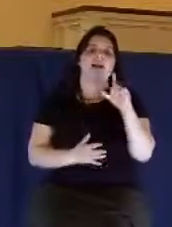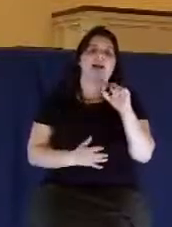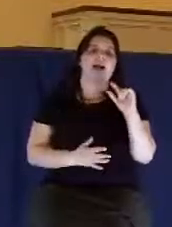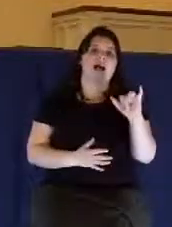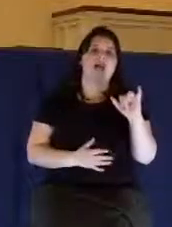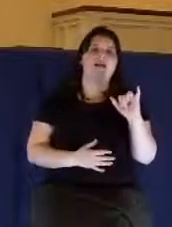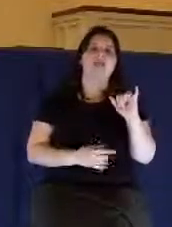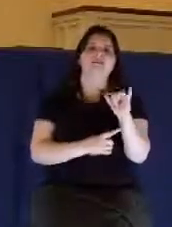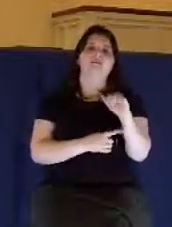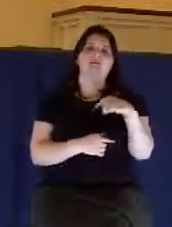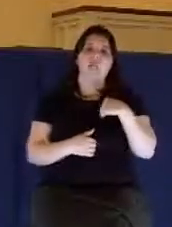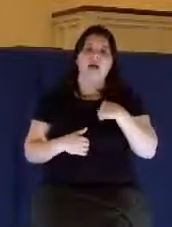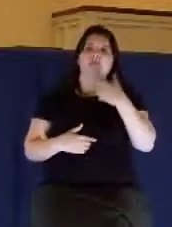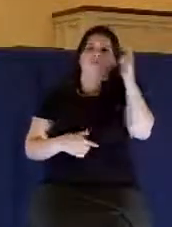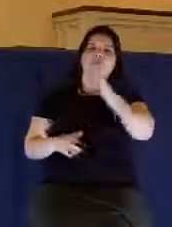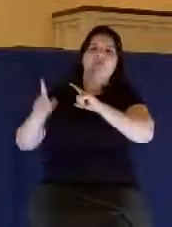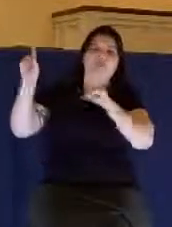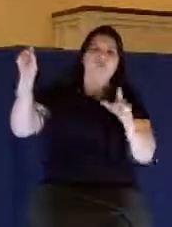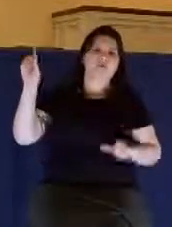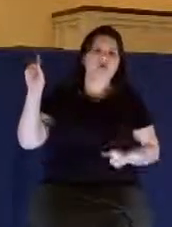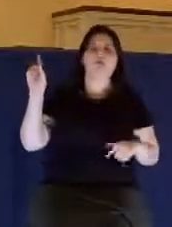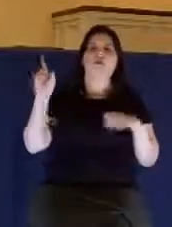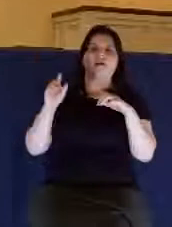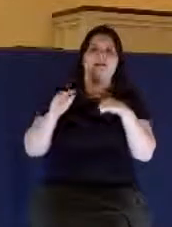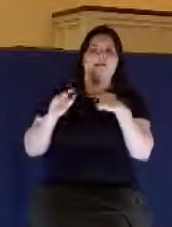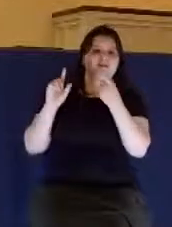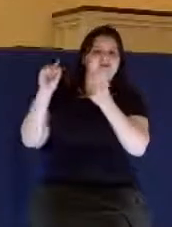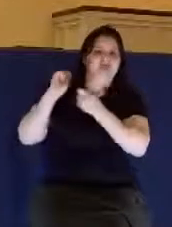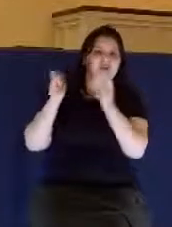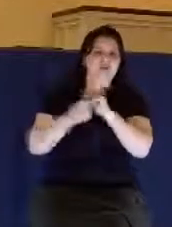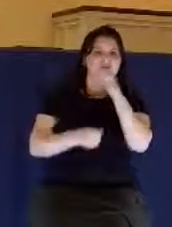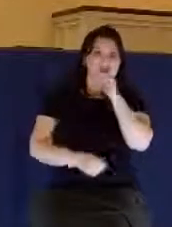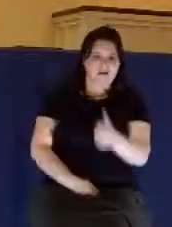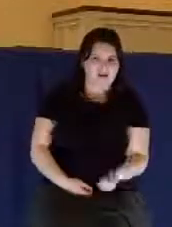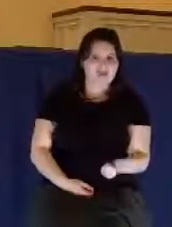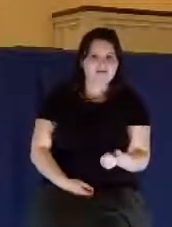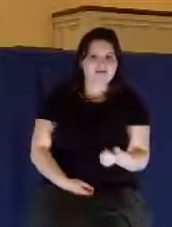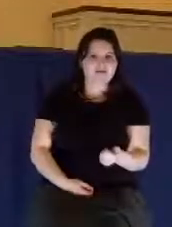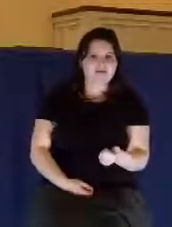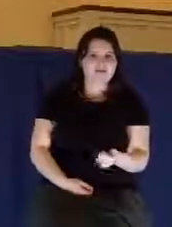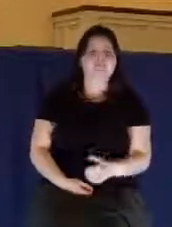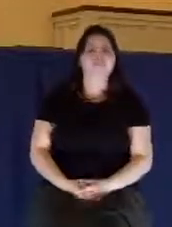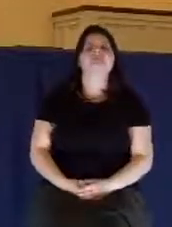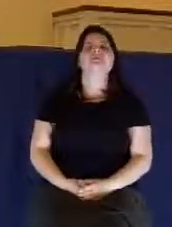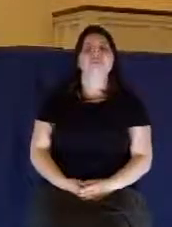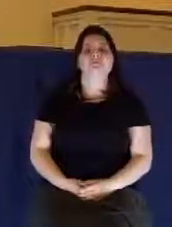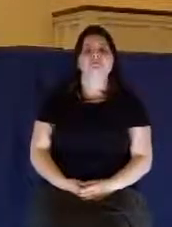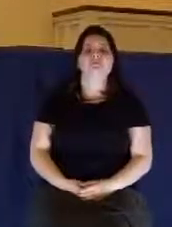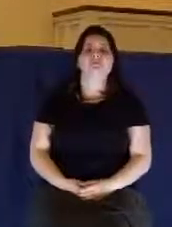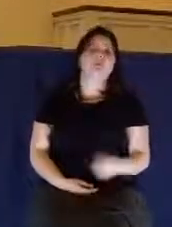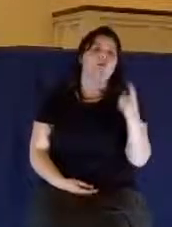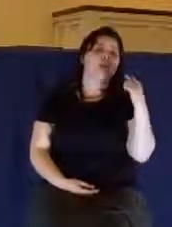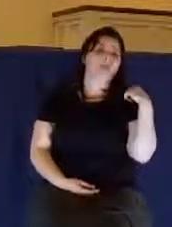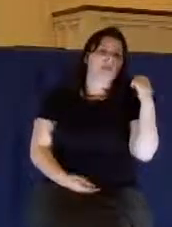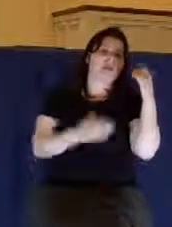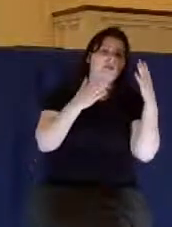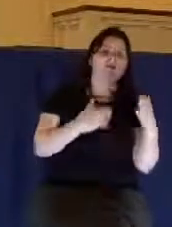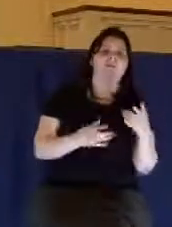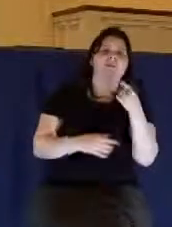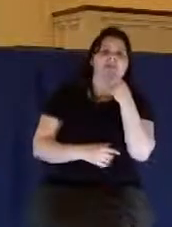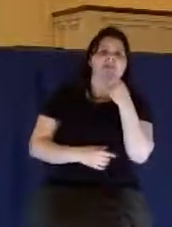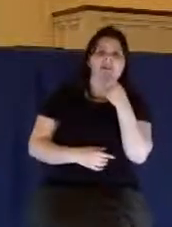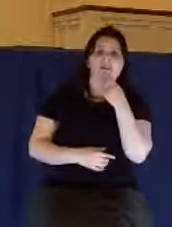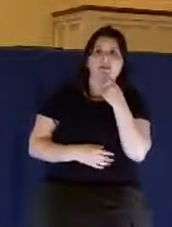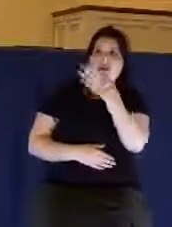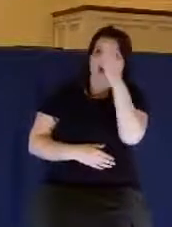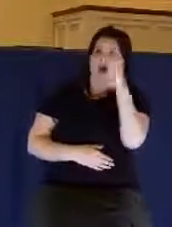change not. This is the character of God that we call immutability. He doesn't change. One theologian said it like this, God is unchanging